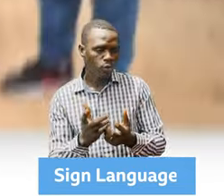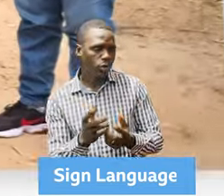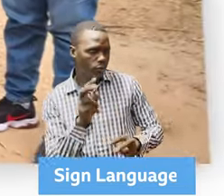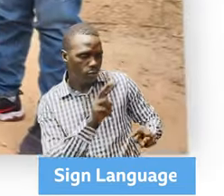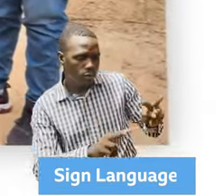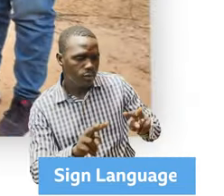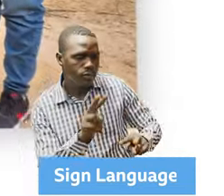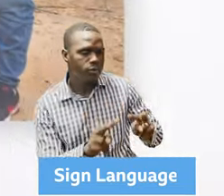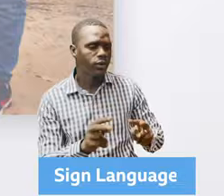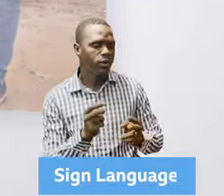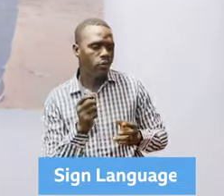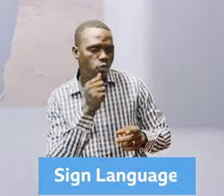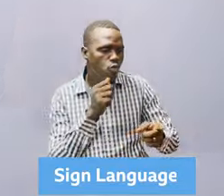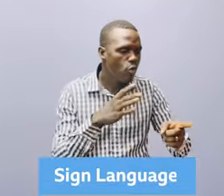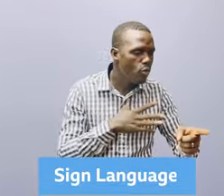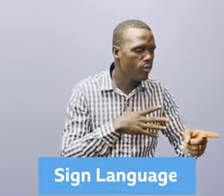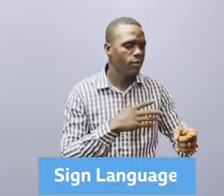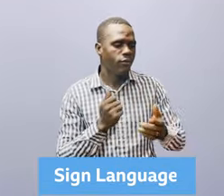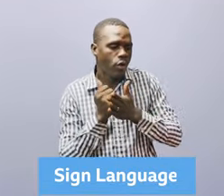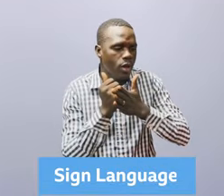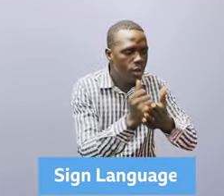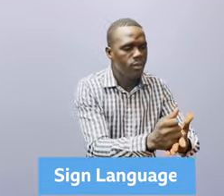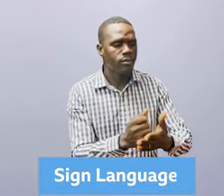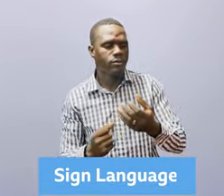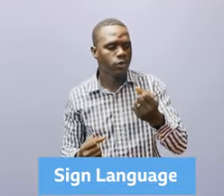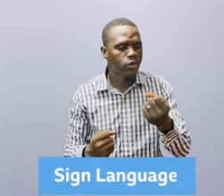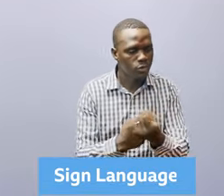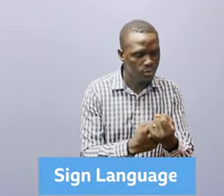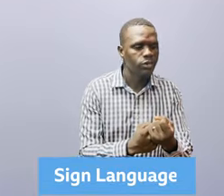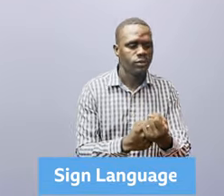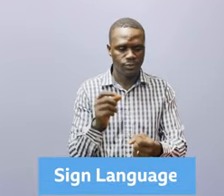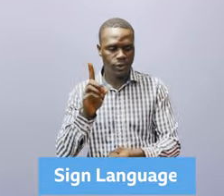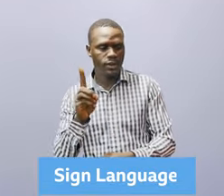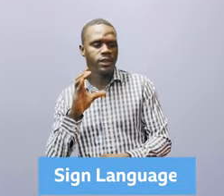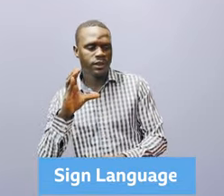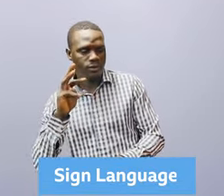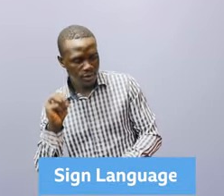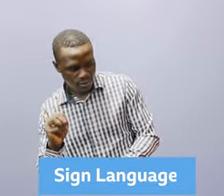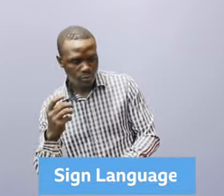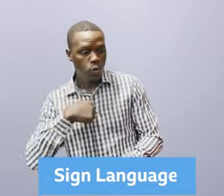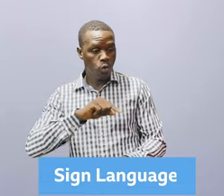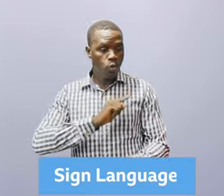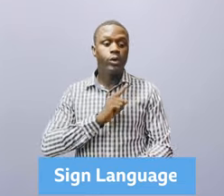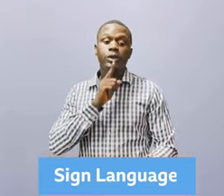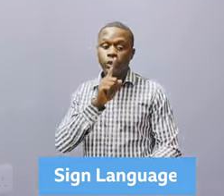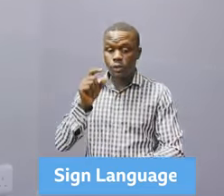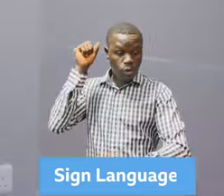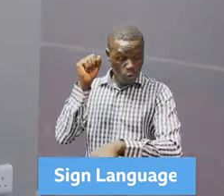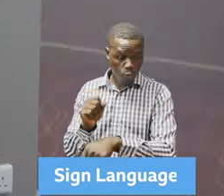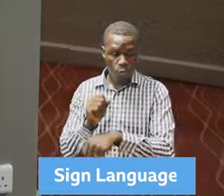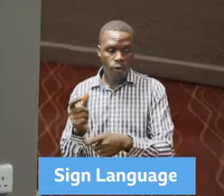and we have the recommendations, the plan that we will support this year. We also work to end violence against